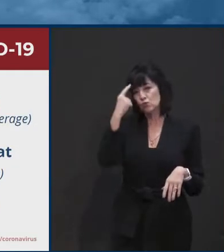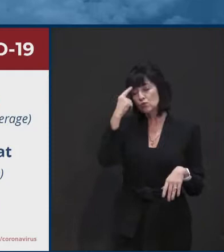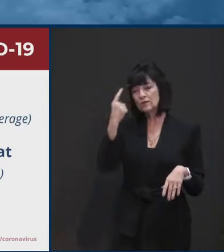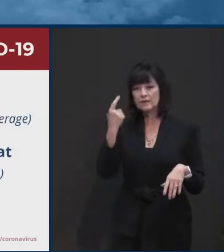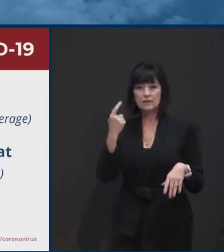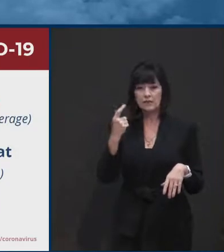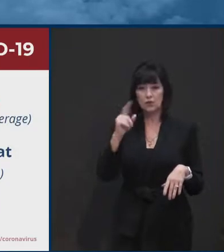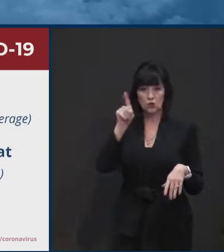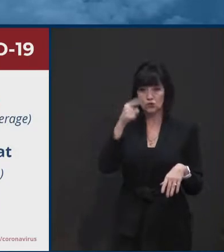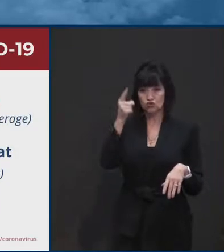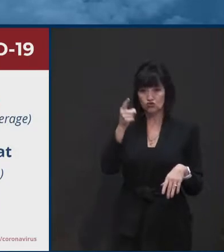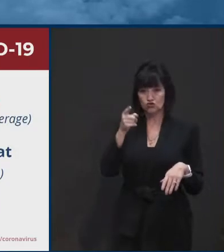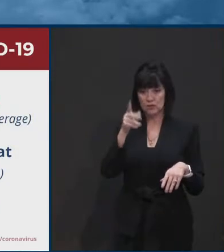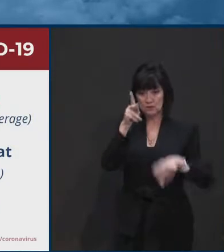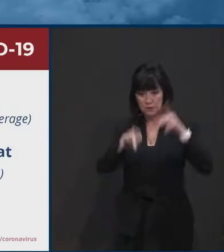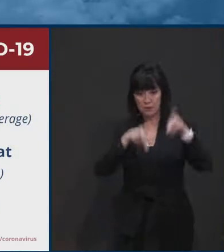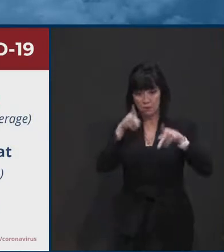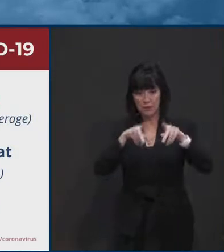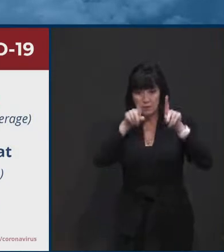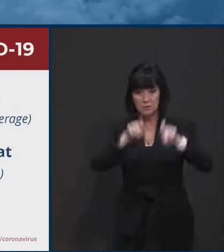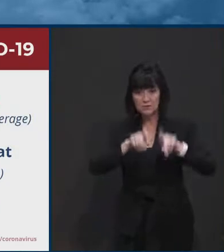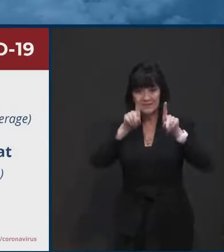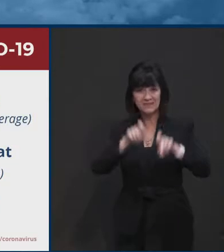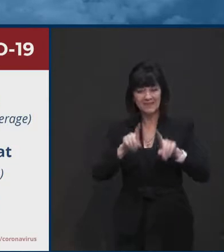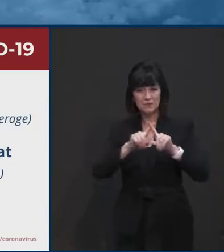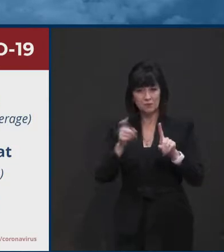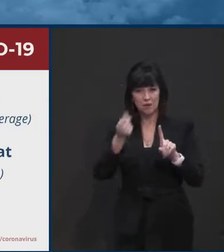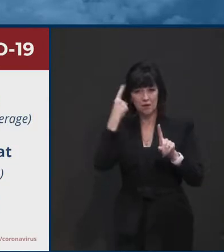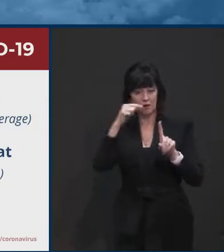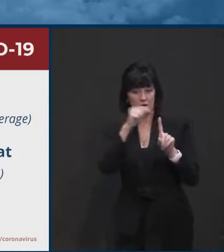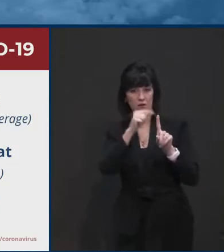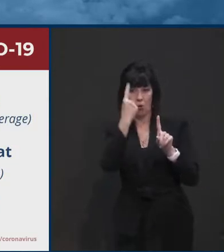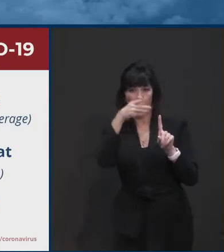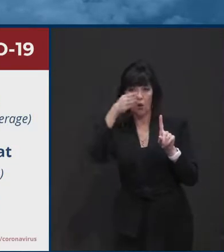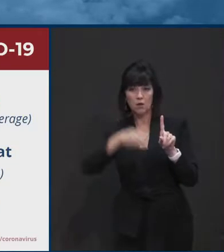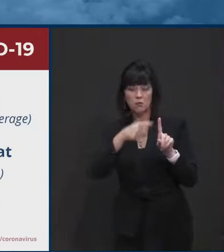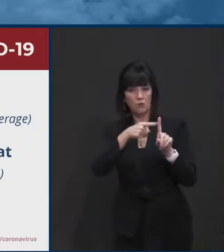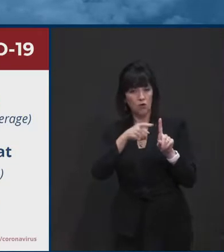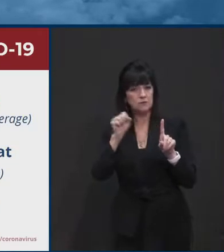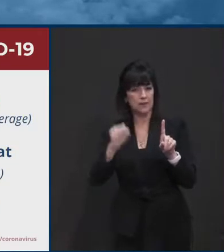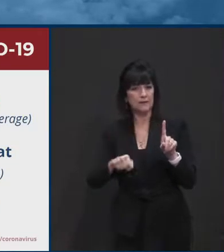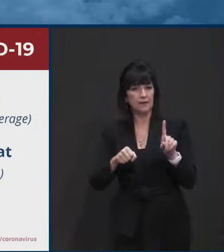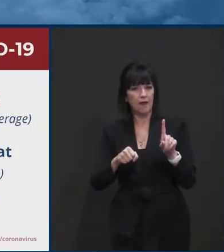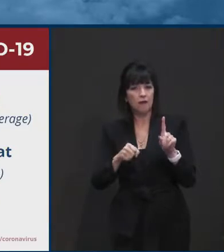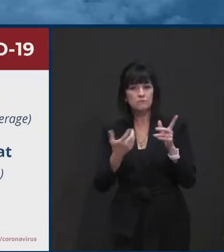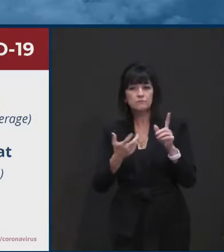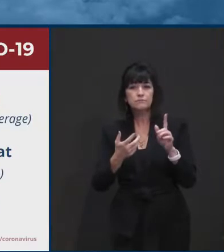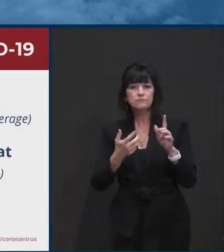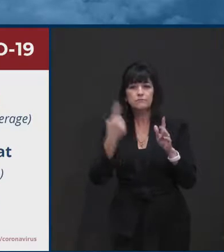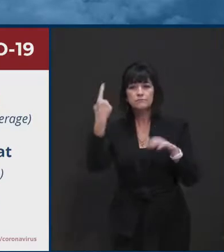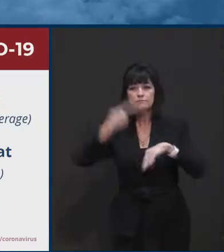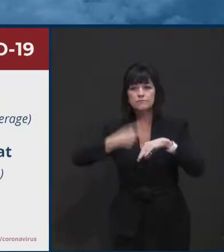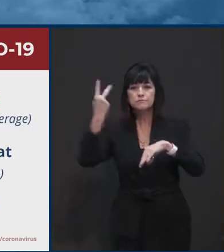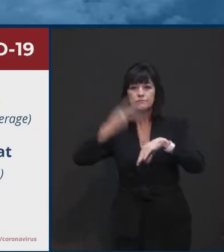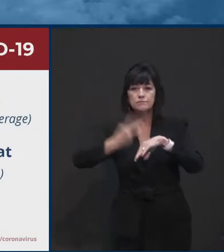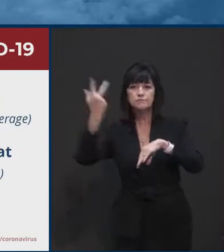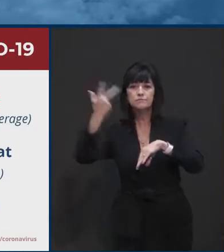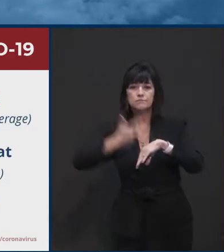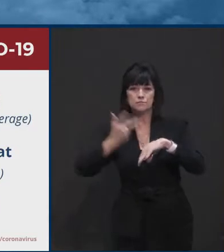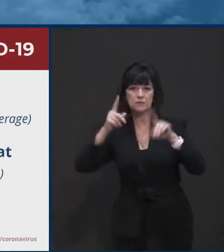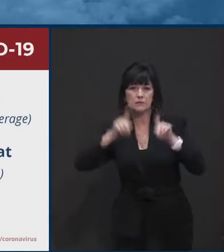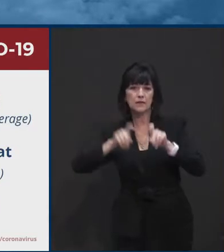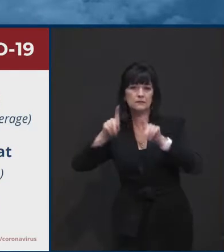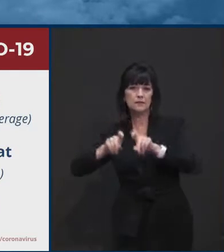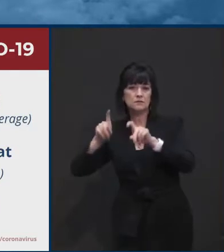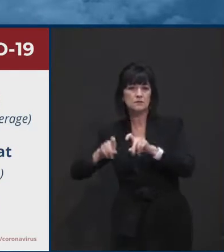persons that were tested positive, because people get tested more than once, we're up to 14 percent of the persons who've